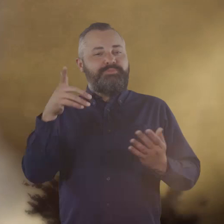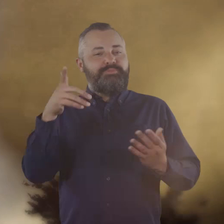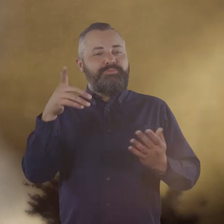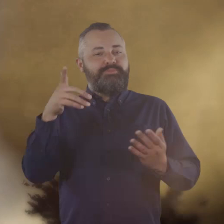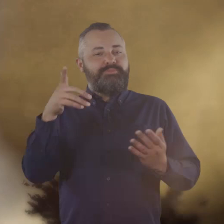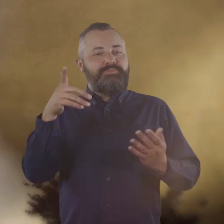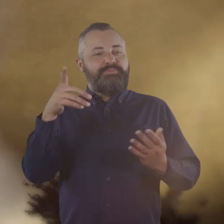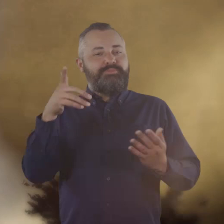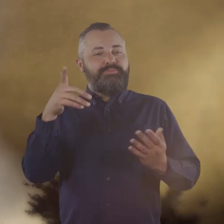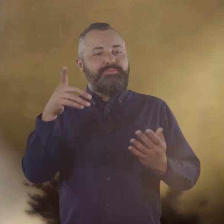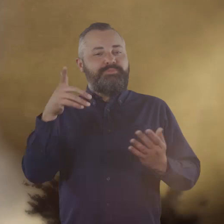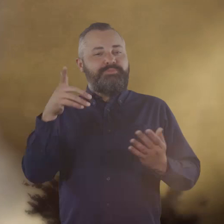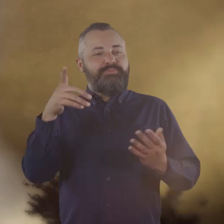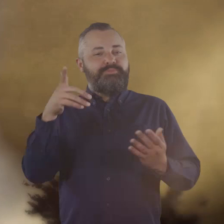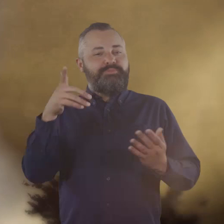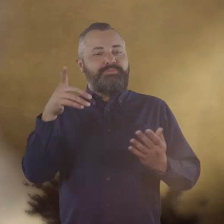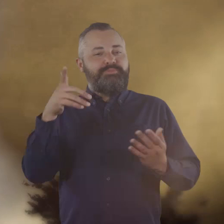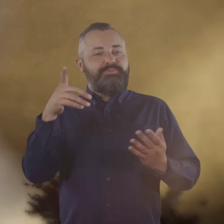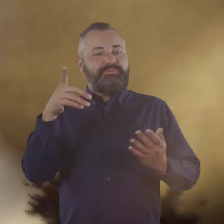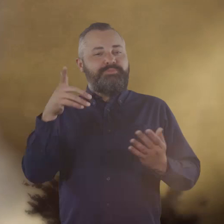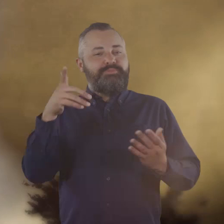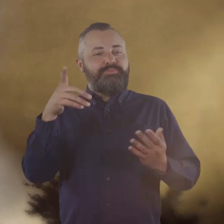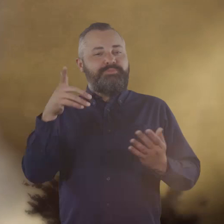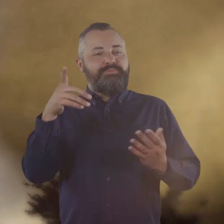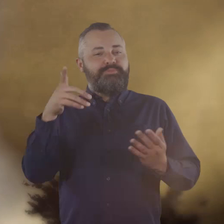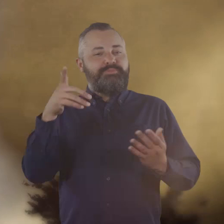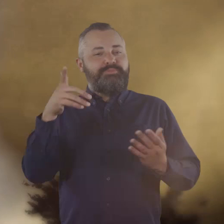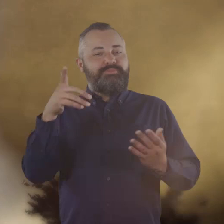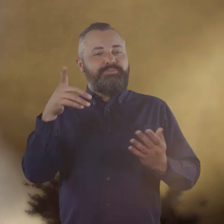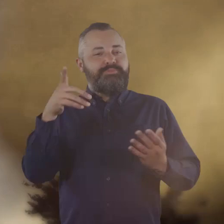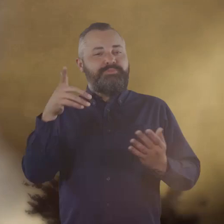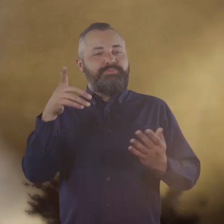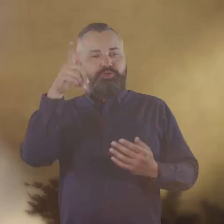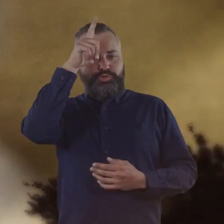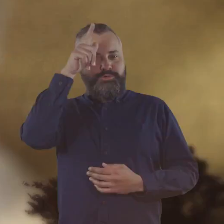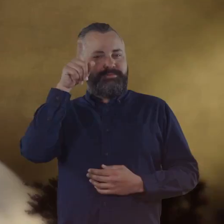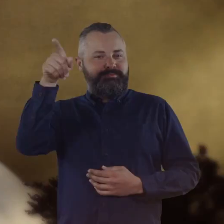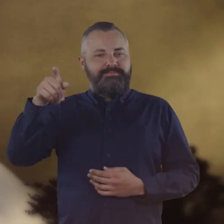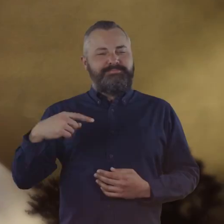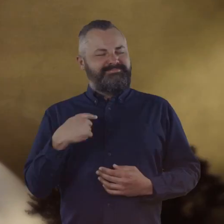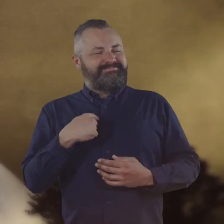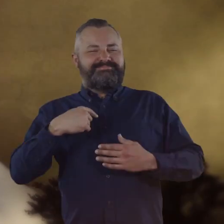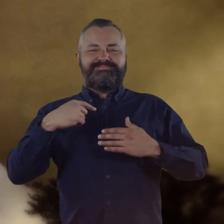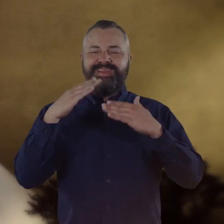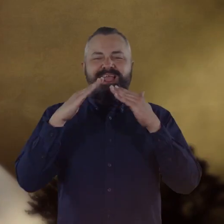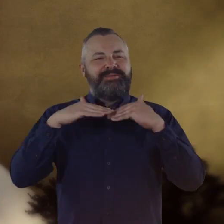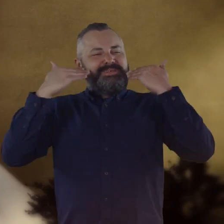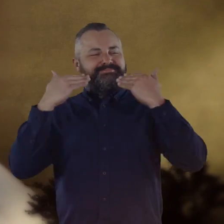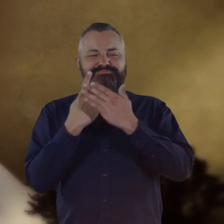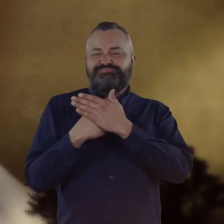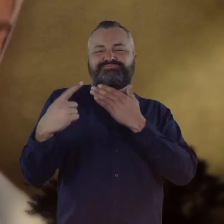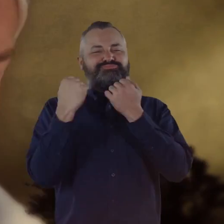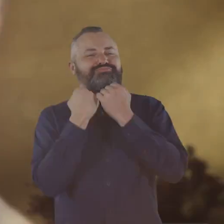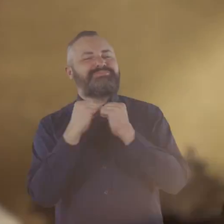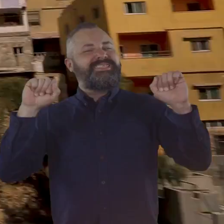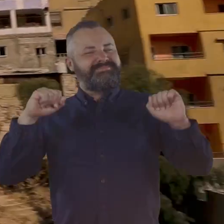and a map showing the location of Jordan, to the northwest of Saudi Arabia. Free, independent, and happy.